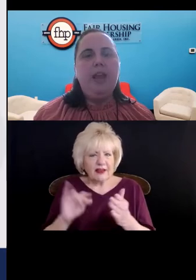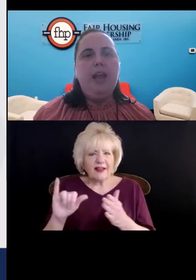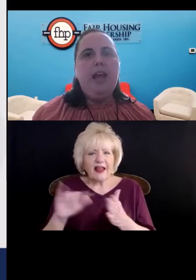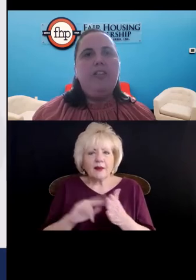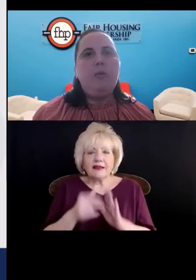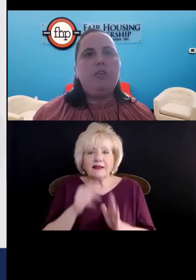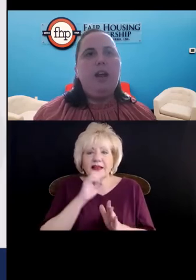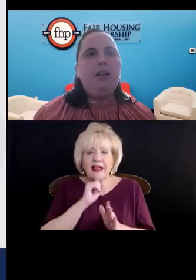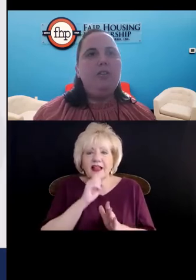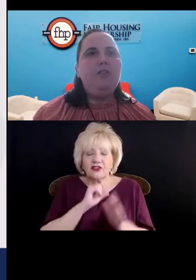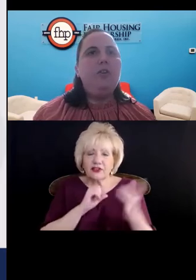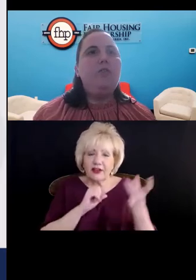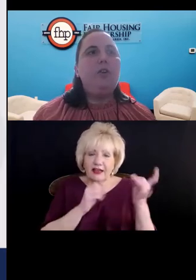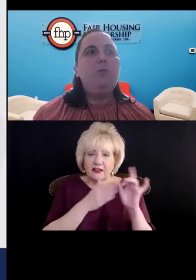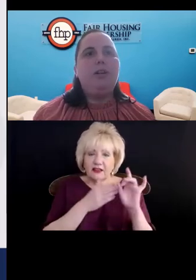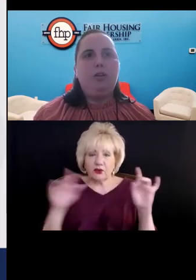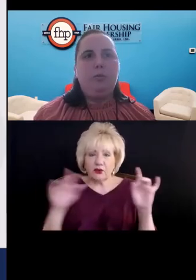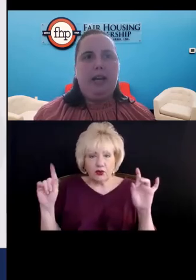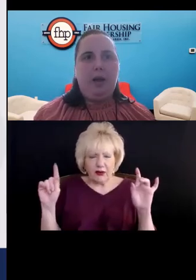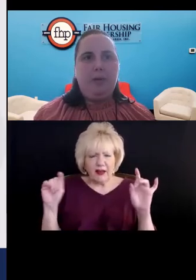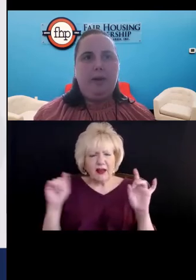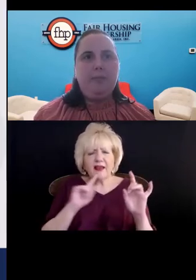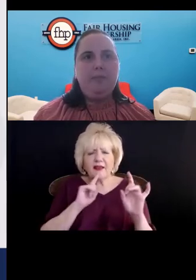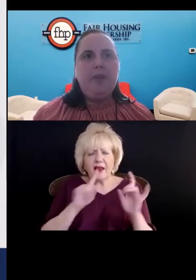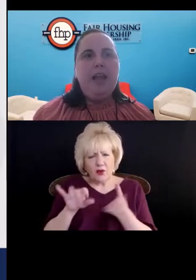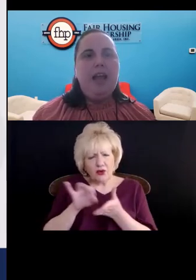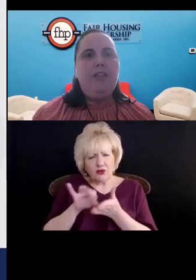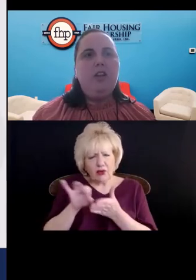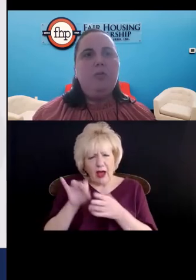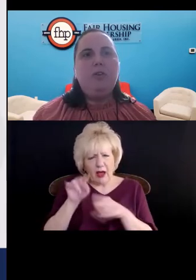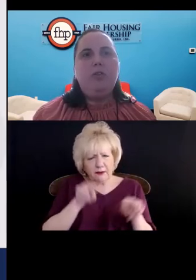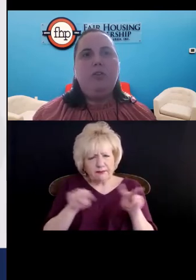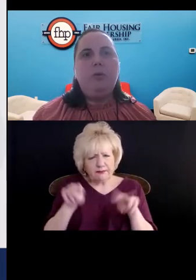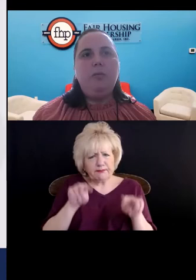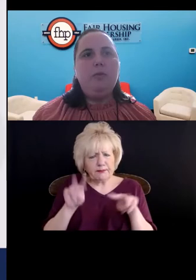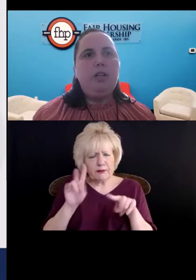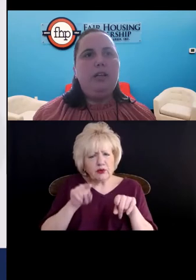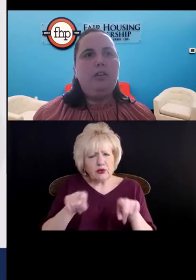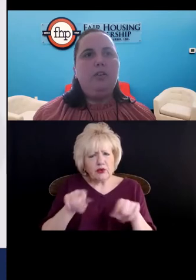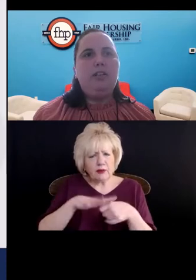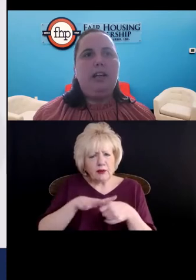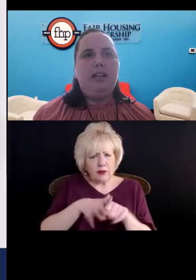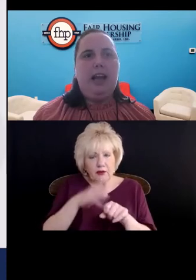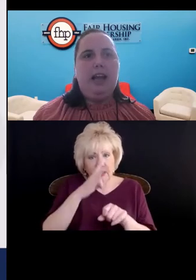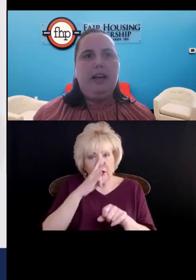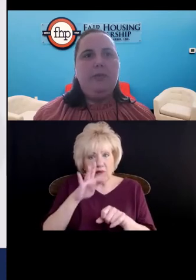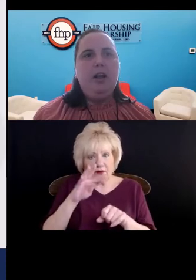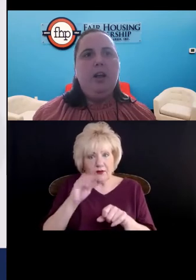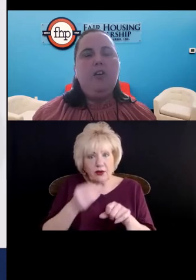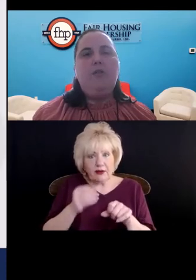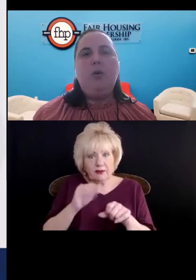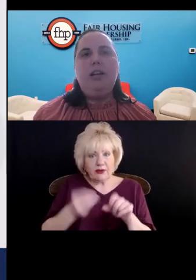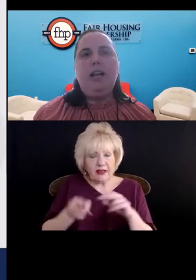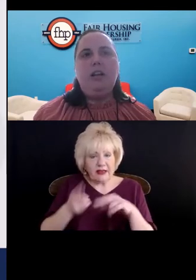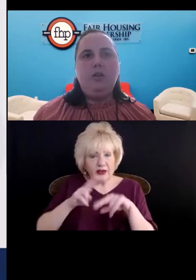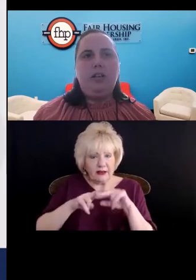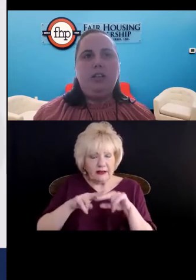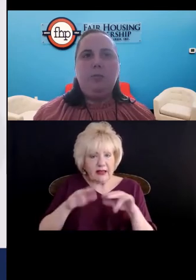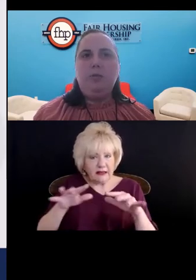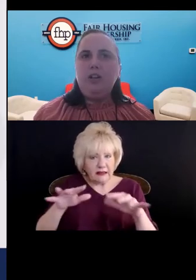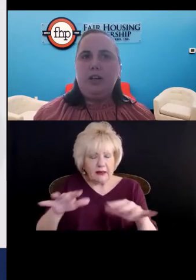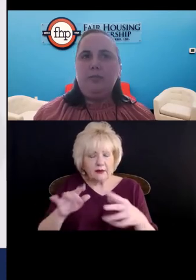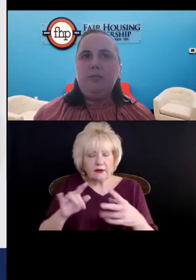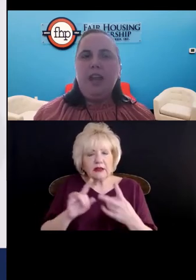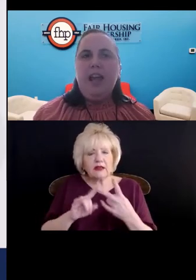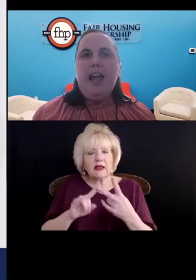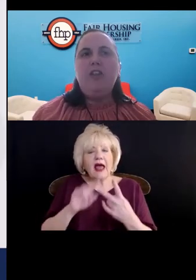20, and they were tracked in the first few months of the pandemic. And they observed a 40% increase in anxiety, a 48% increase